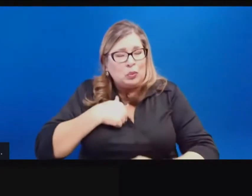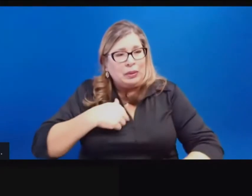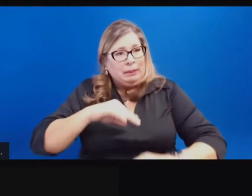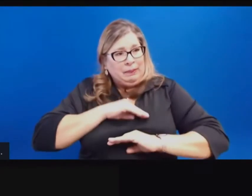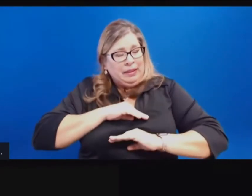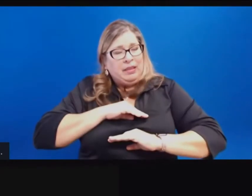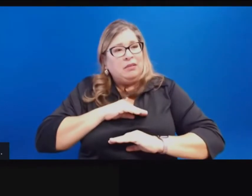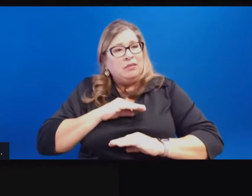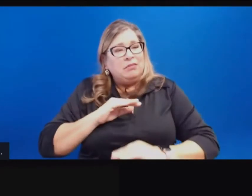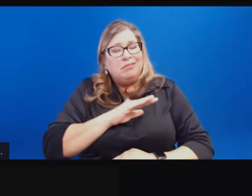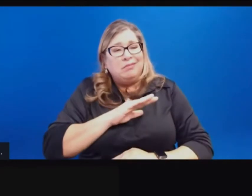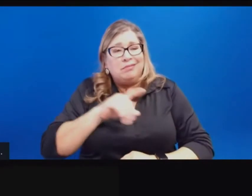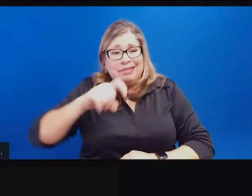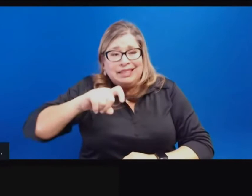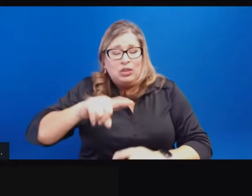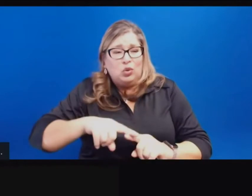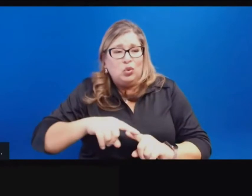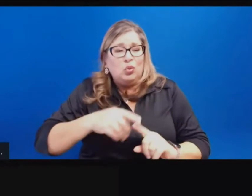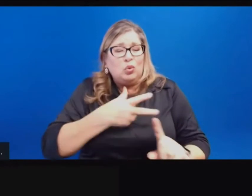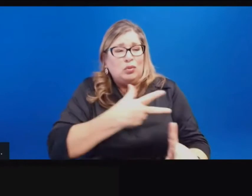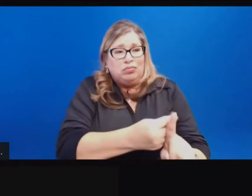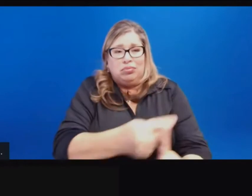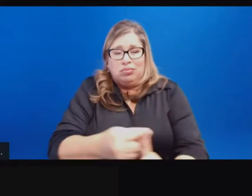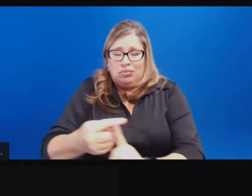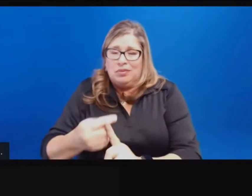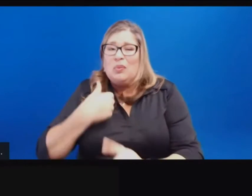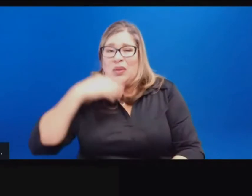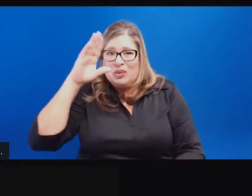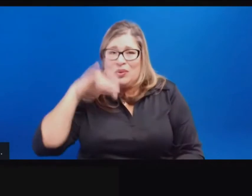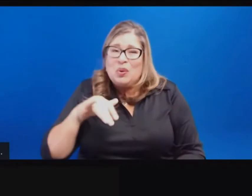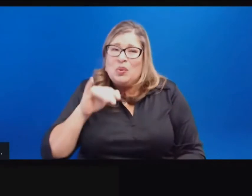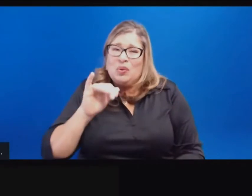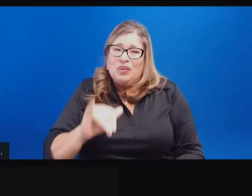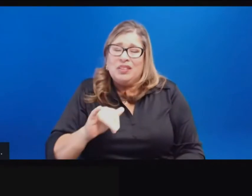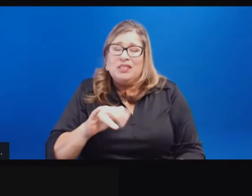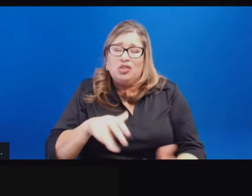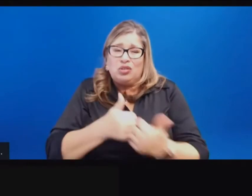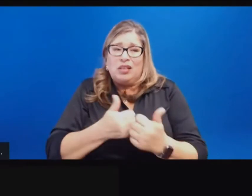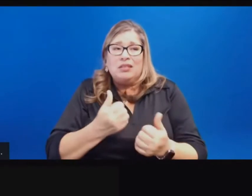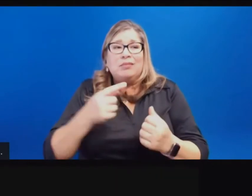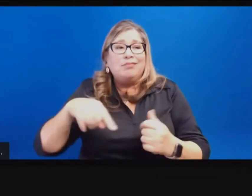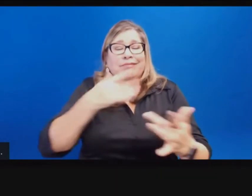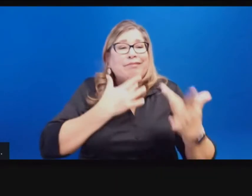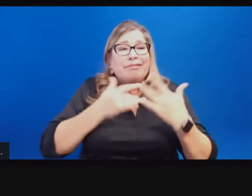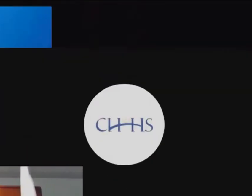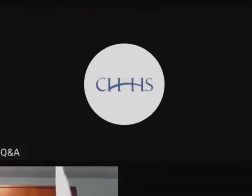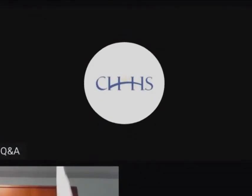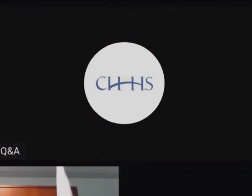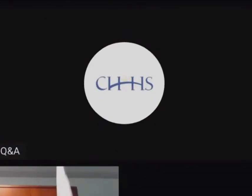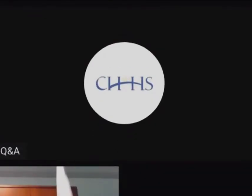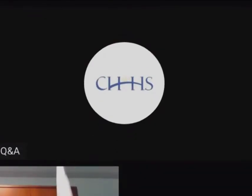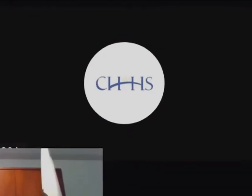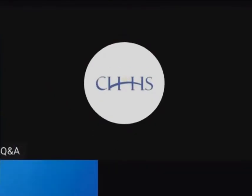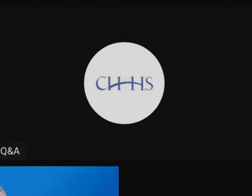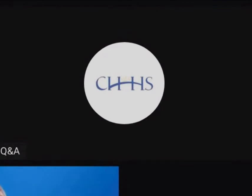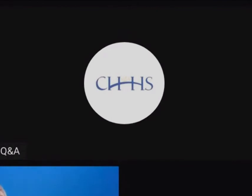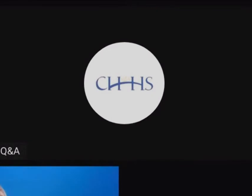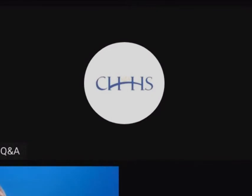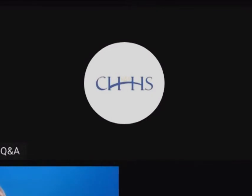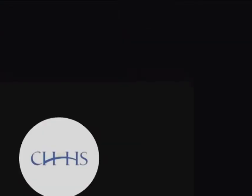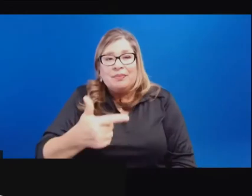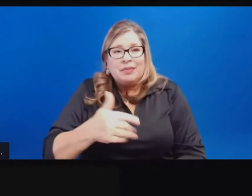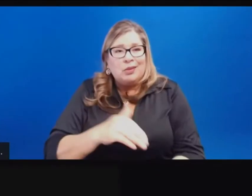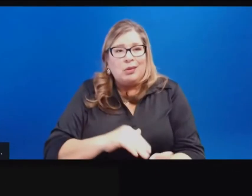needs that we know, um, have been a challenge, uh, for our providers. Dr. Galli? Sure.